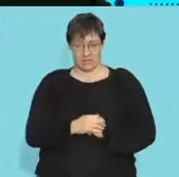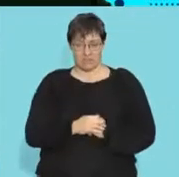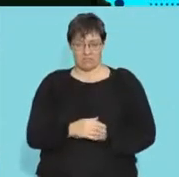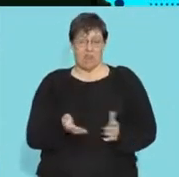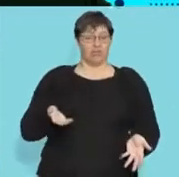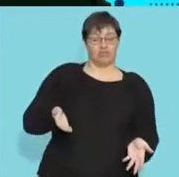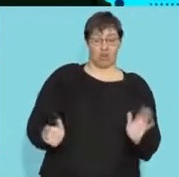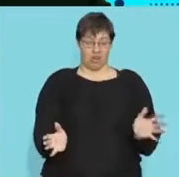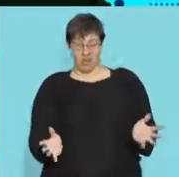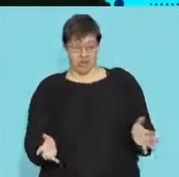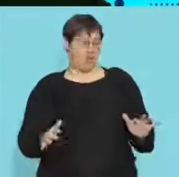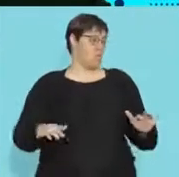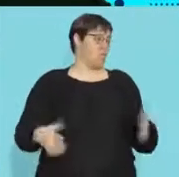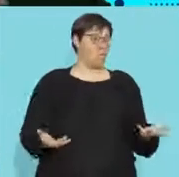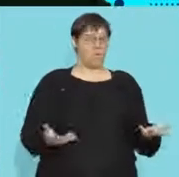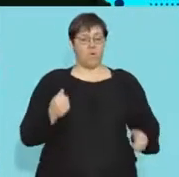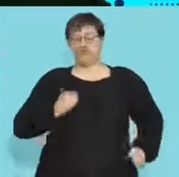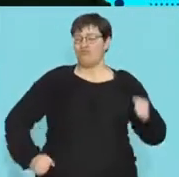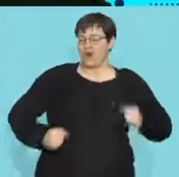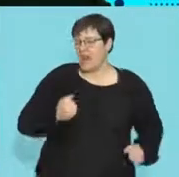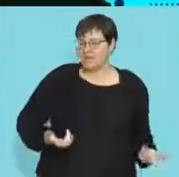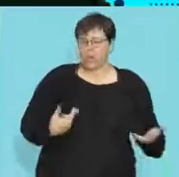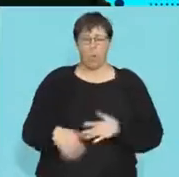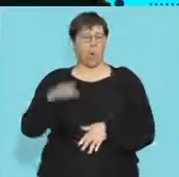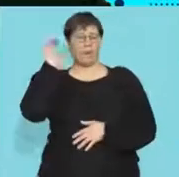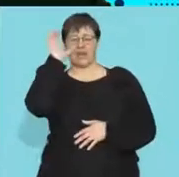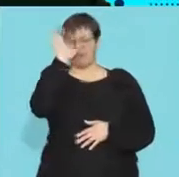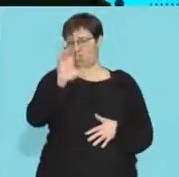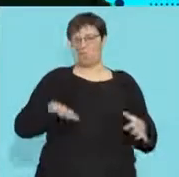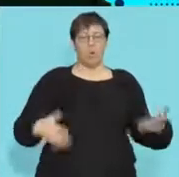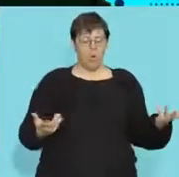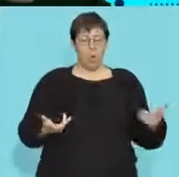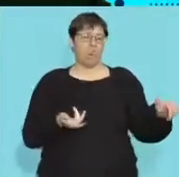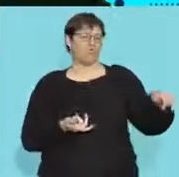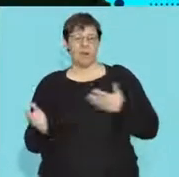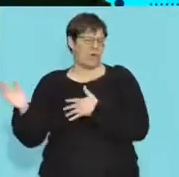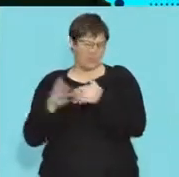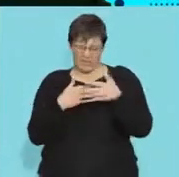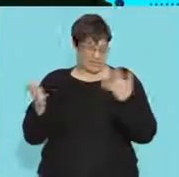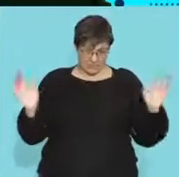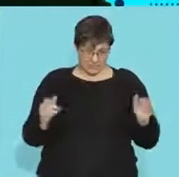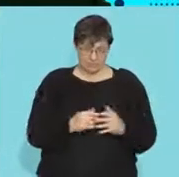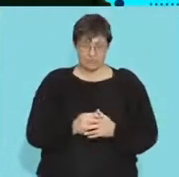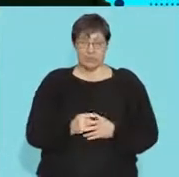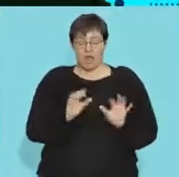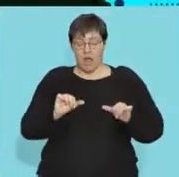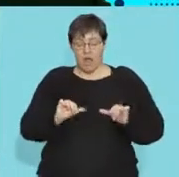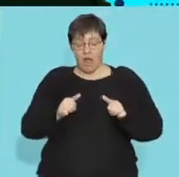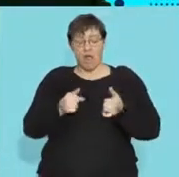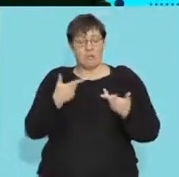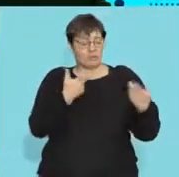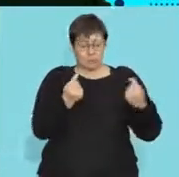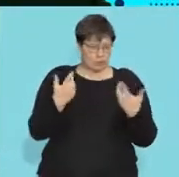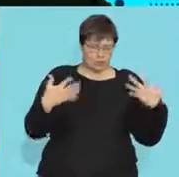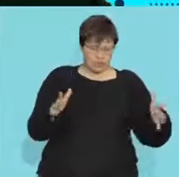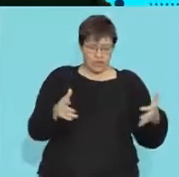playing soccer or you've gone for a run or you've played netball or you've played rugby whatever what happens afterwards okay